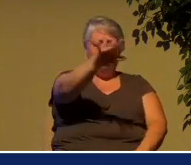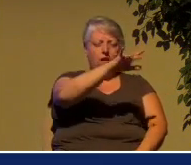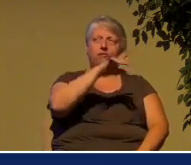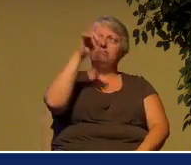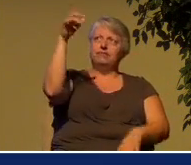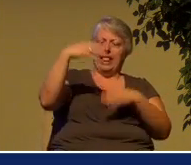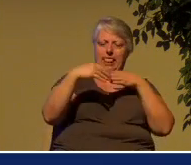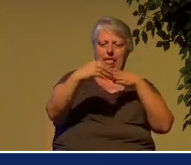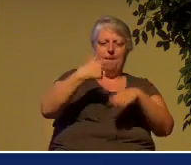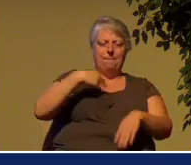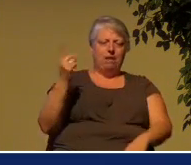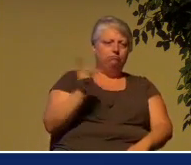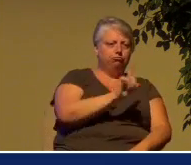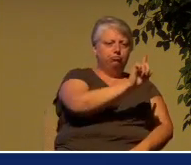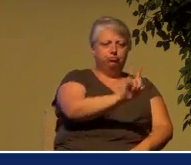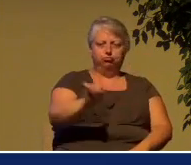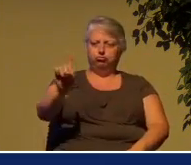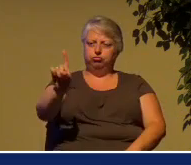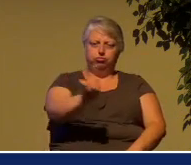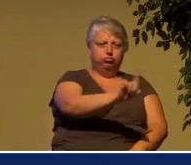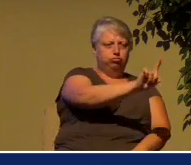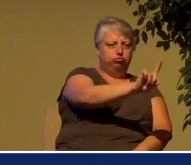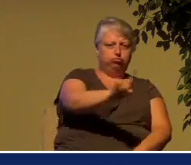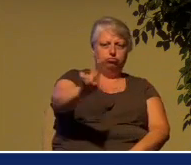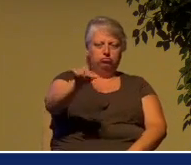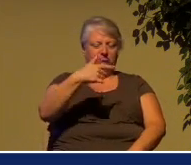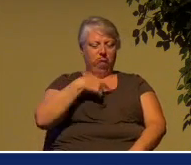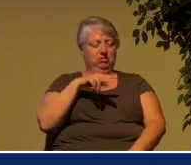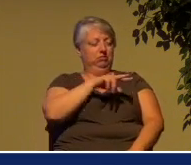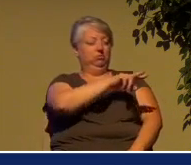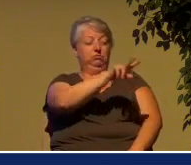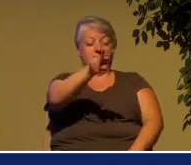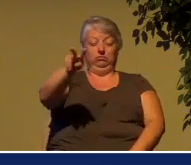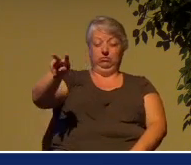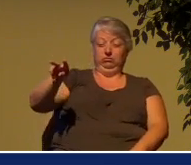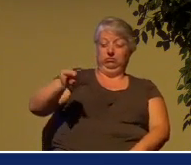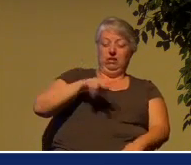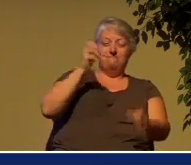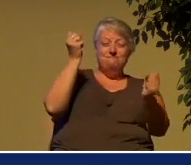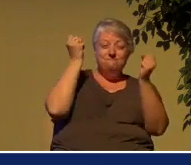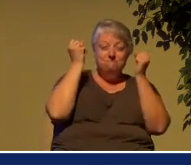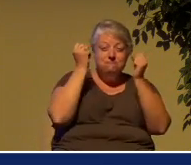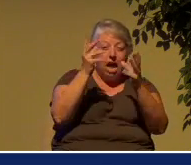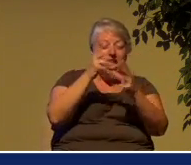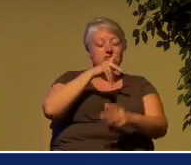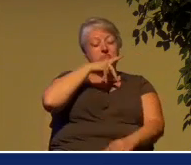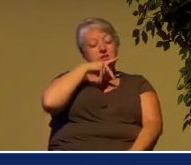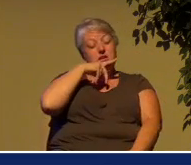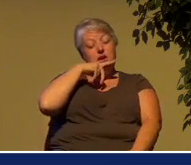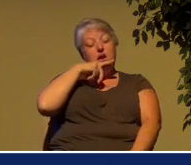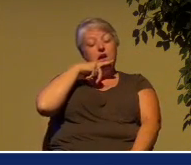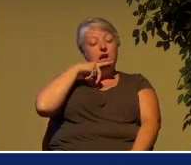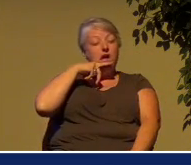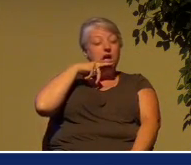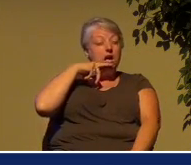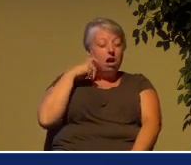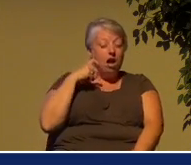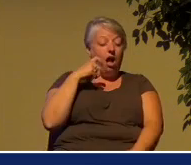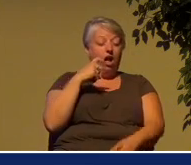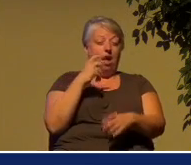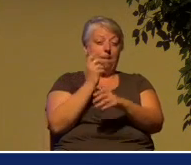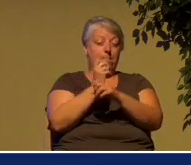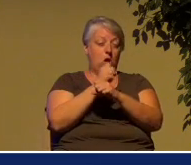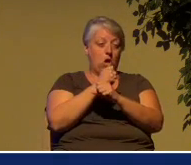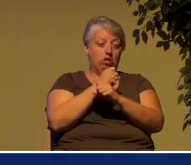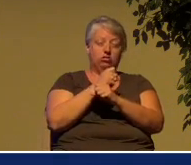and I saw a great many bones in the floor of the valley, bones that were very dry. He asked me, son of man,